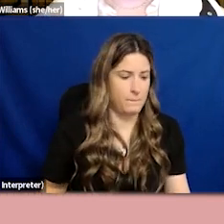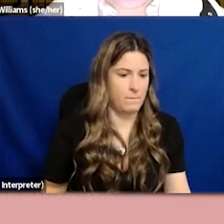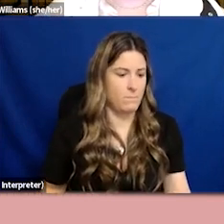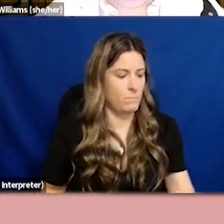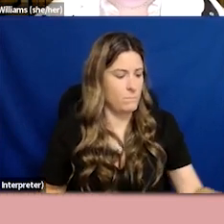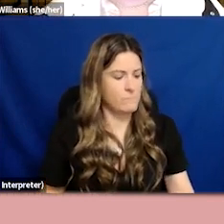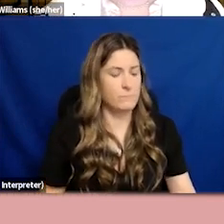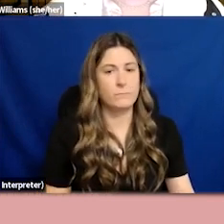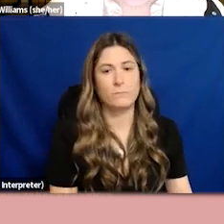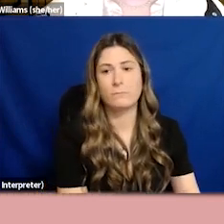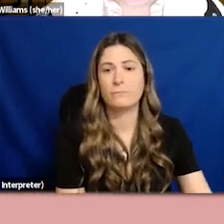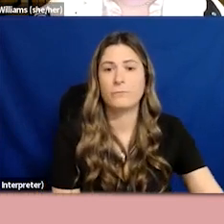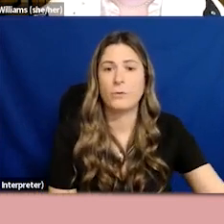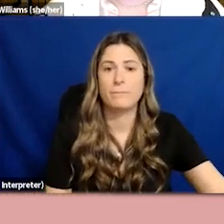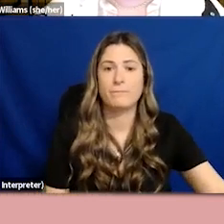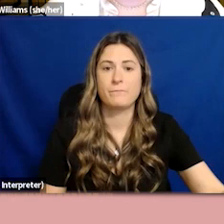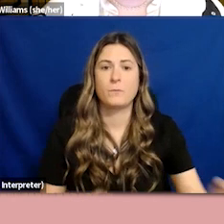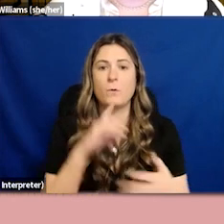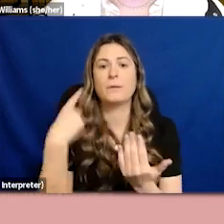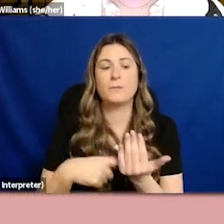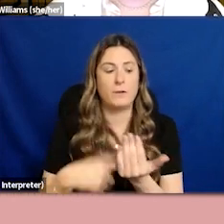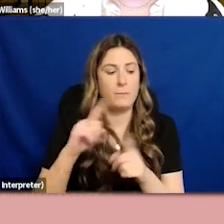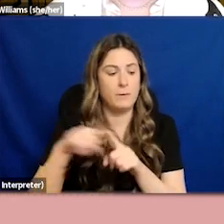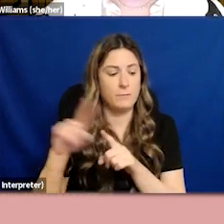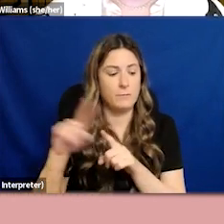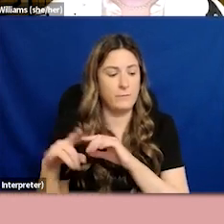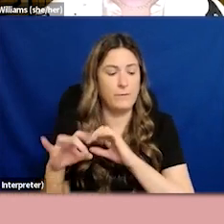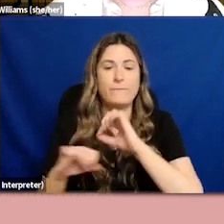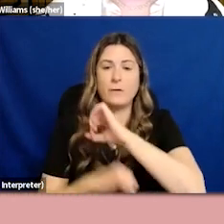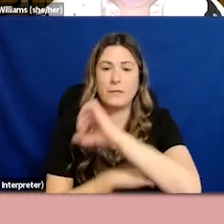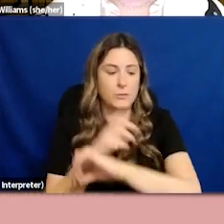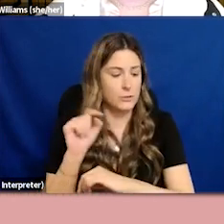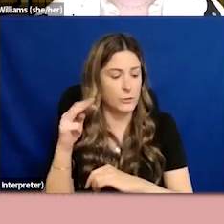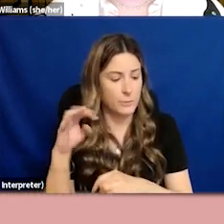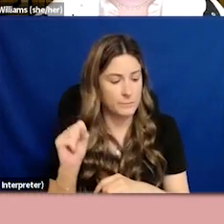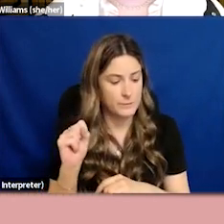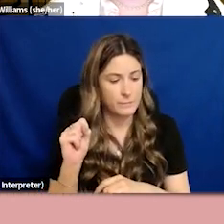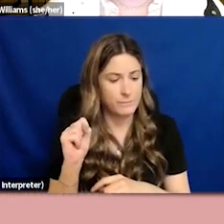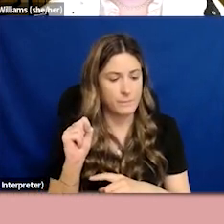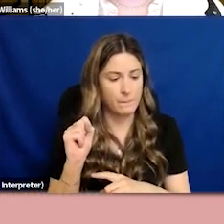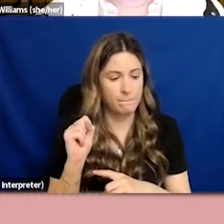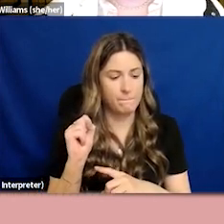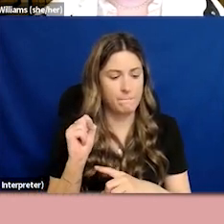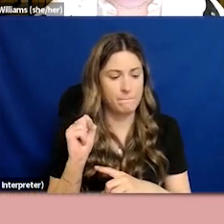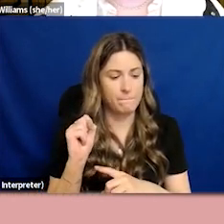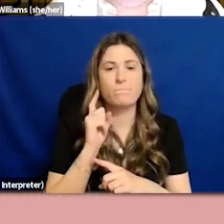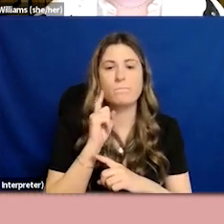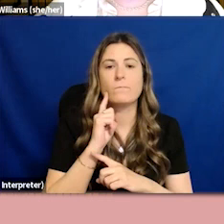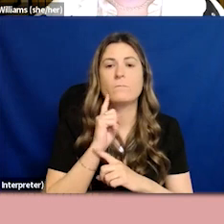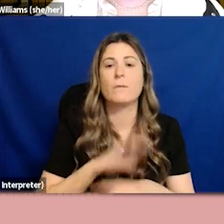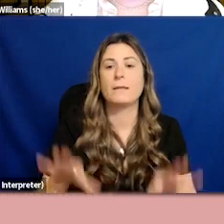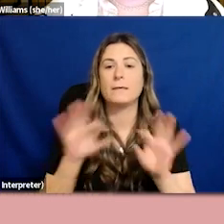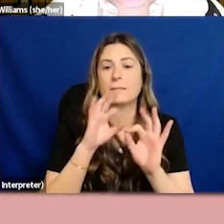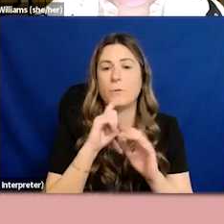terms. We've been talking about what things mean in theory. But I think it's really useful for us to also have a real-world